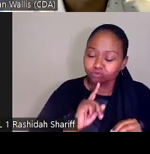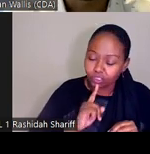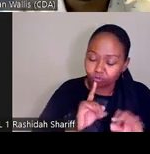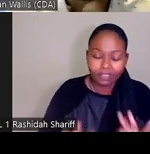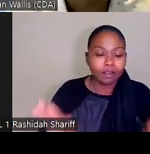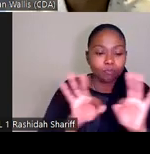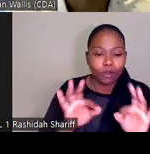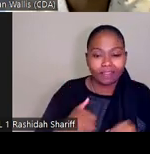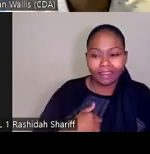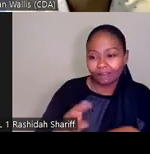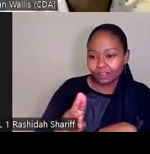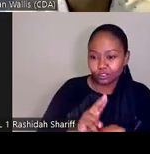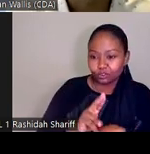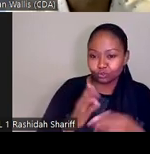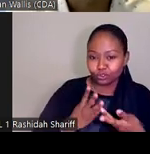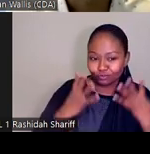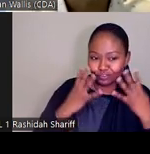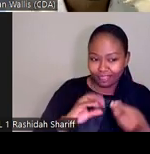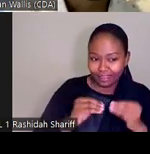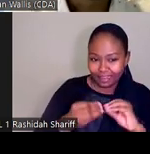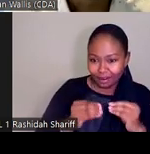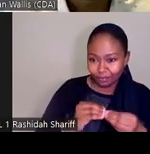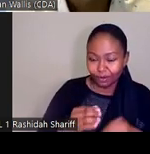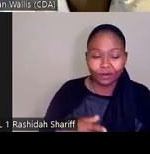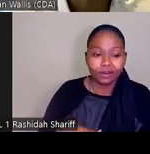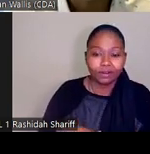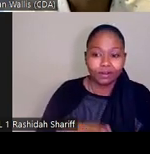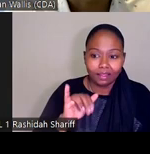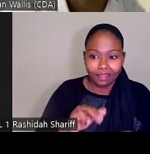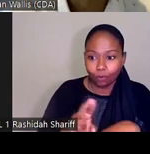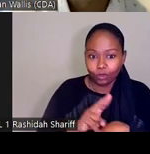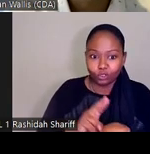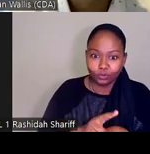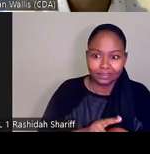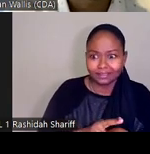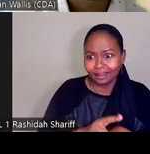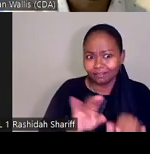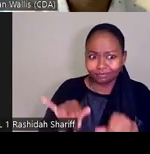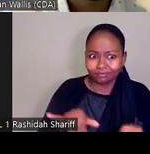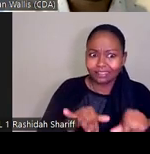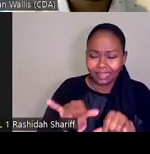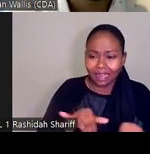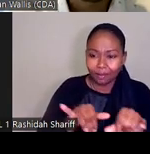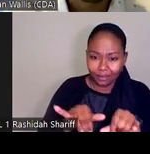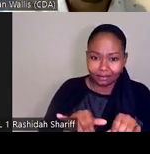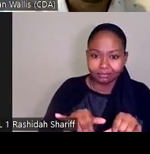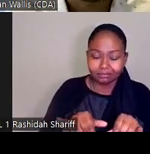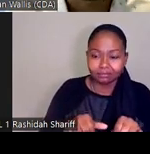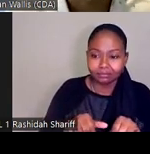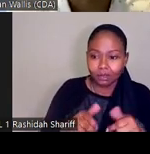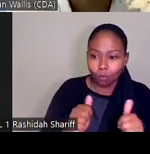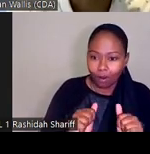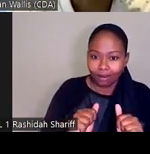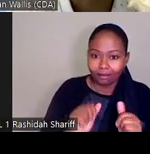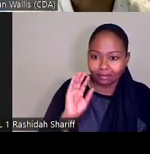that the most number of people can understand. So we're using a fail, a pretty common scale, the percent scale, 0 to 100. And